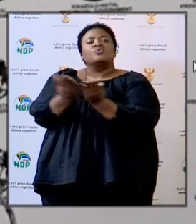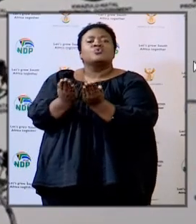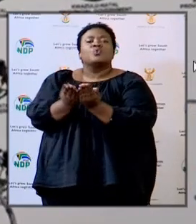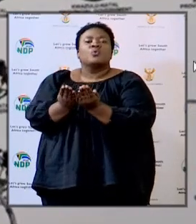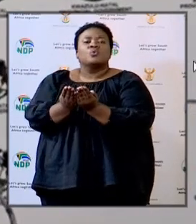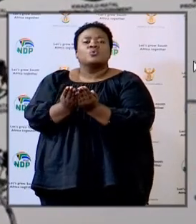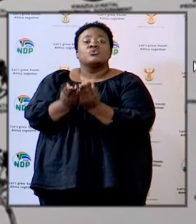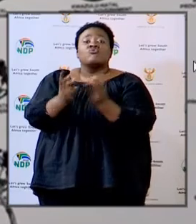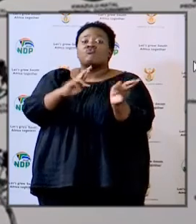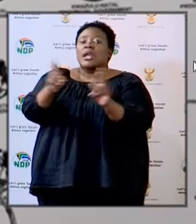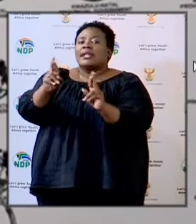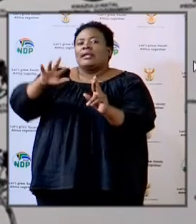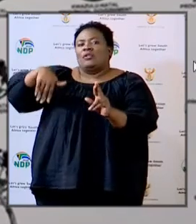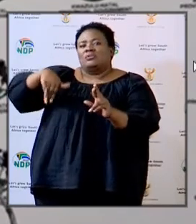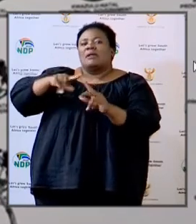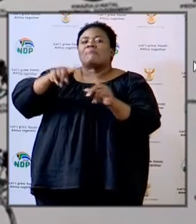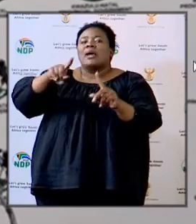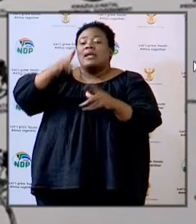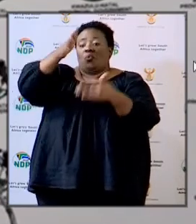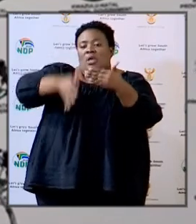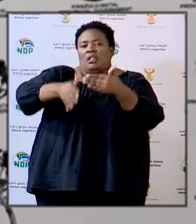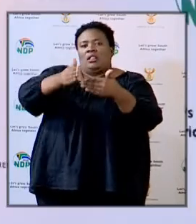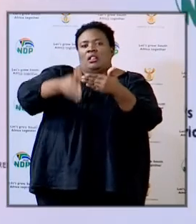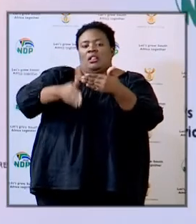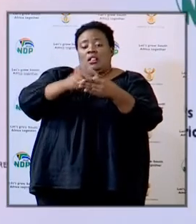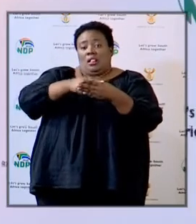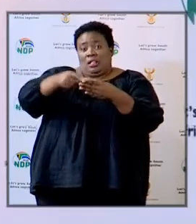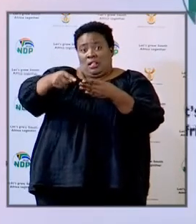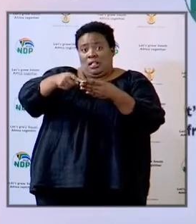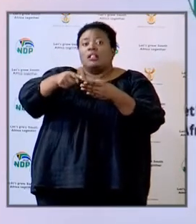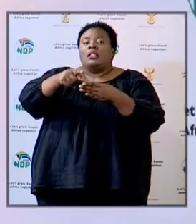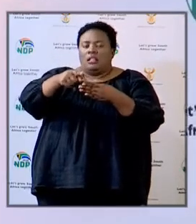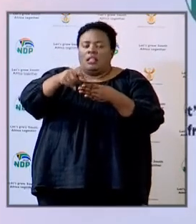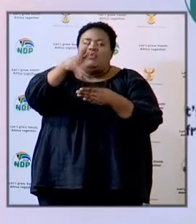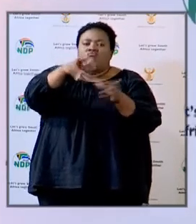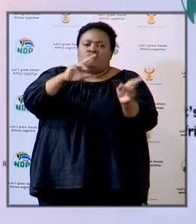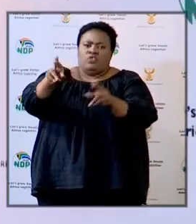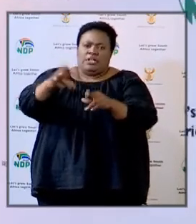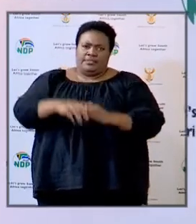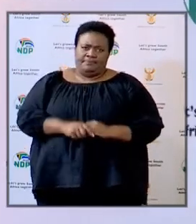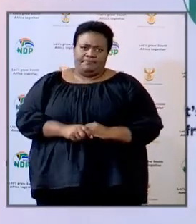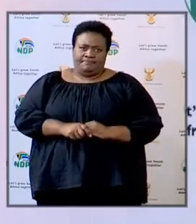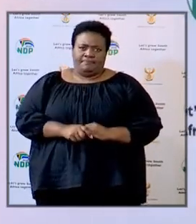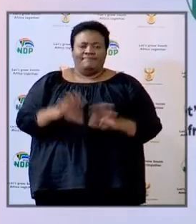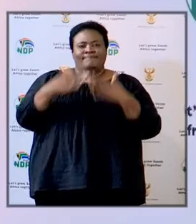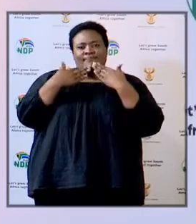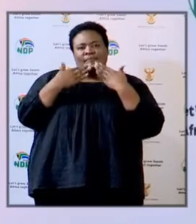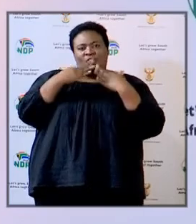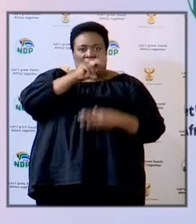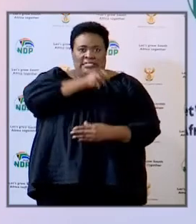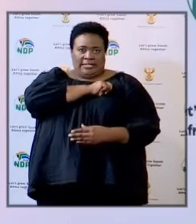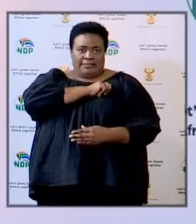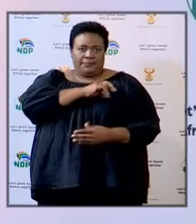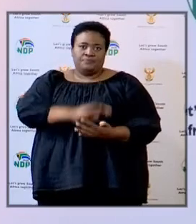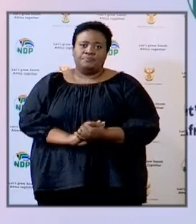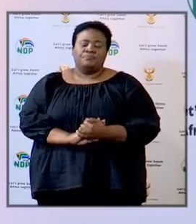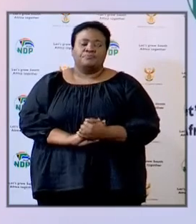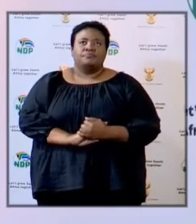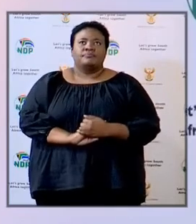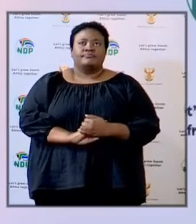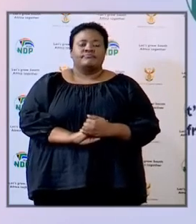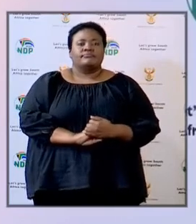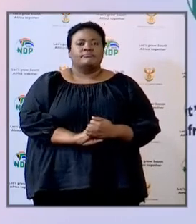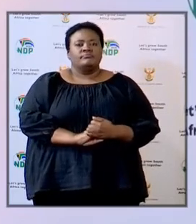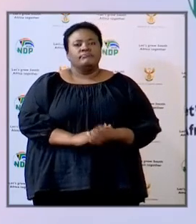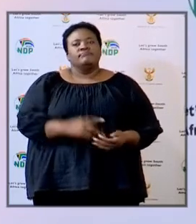should be ready by the end of this week. Thank you so much. Thanks very much KZN I